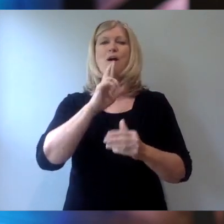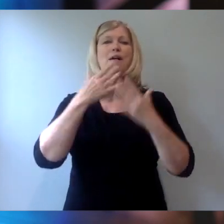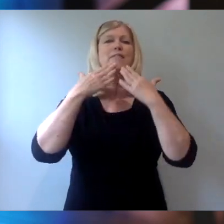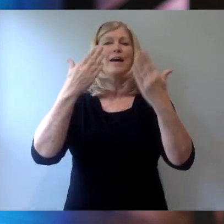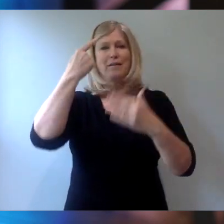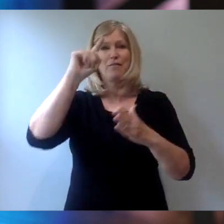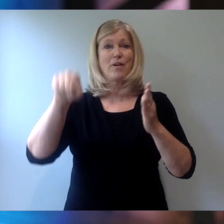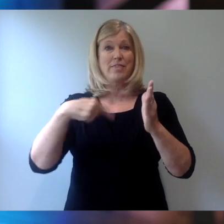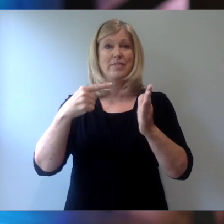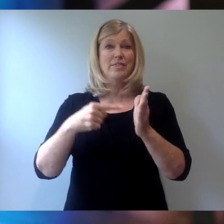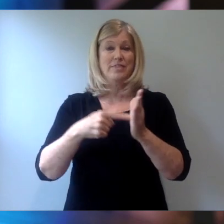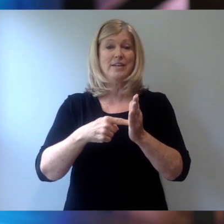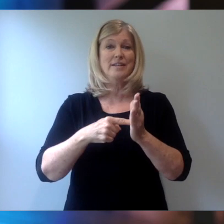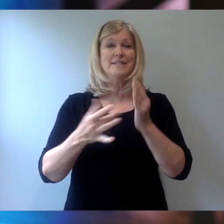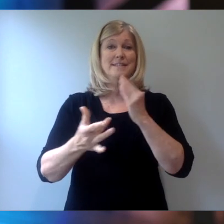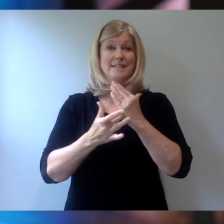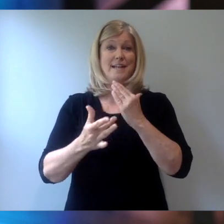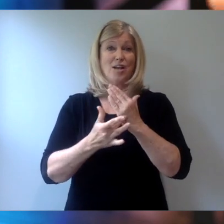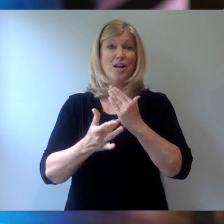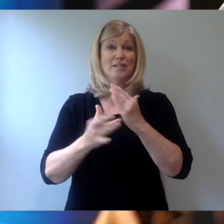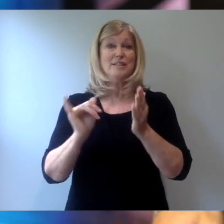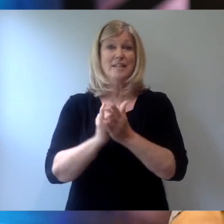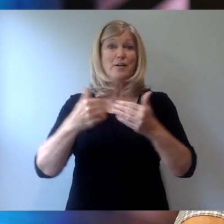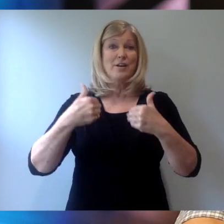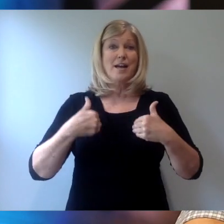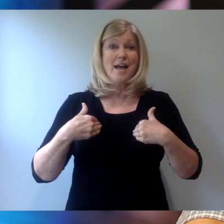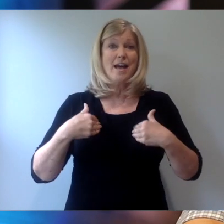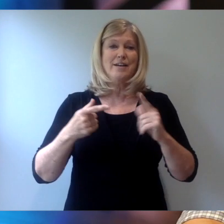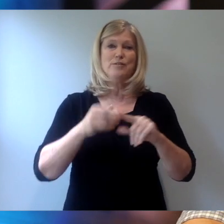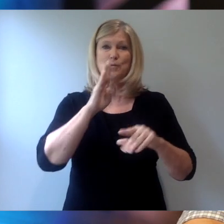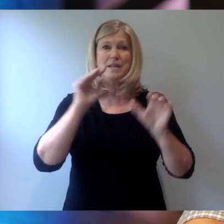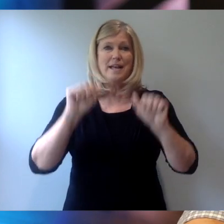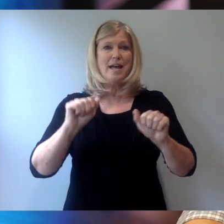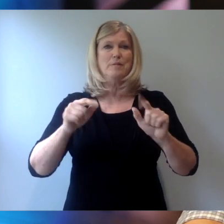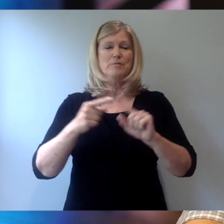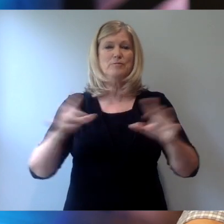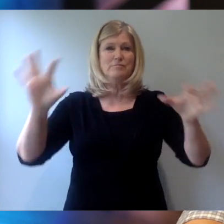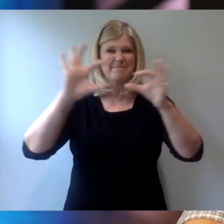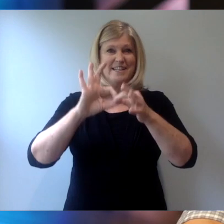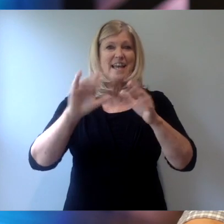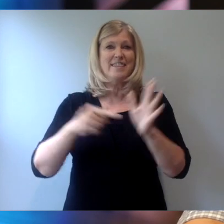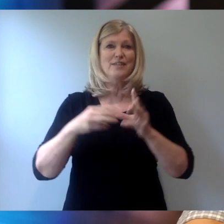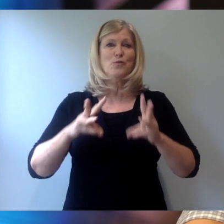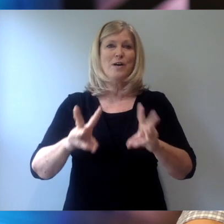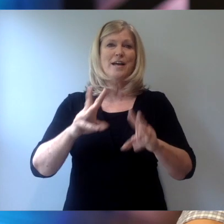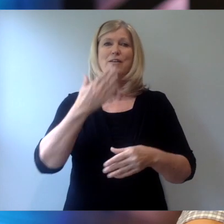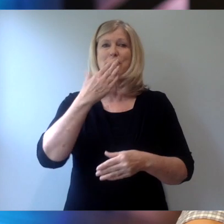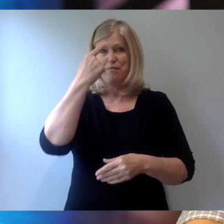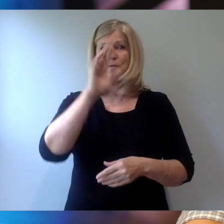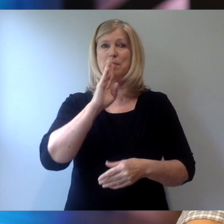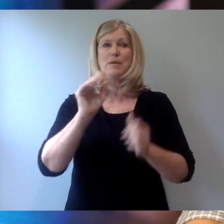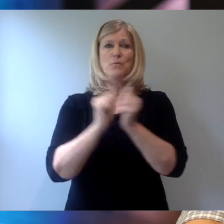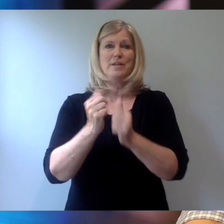technology that we have to be able to connect in this way, and so thank you for being with us.